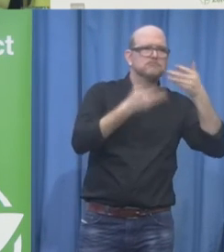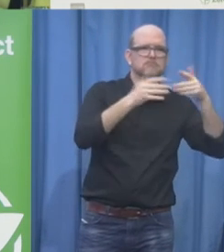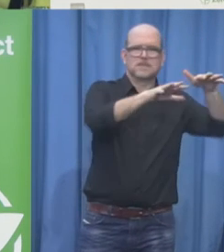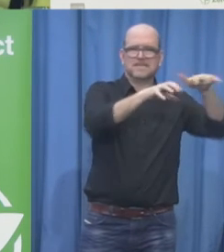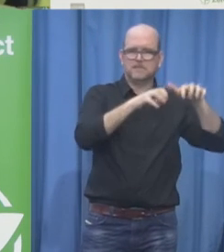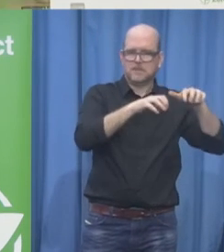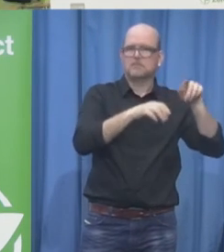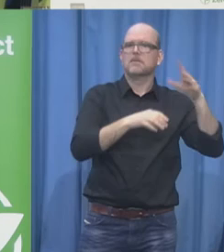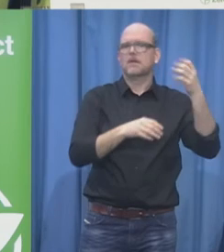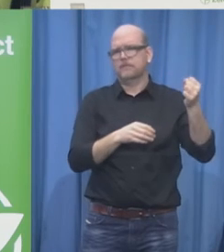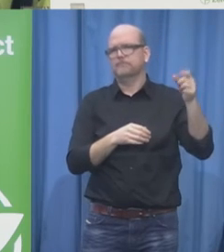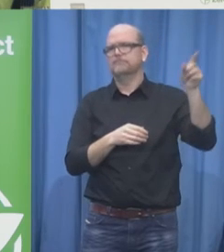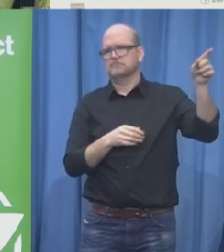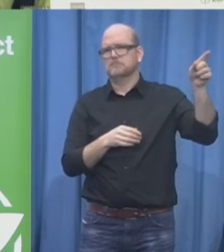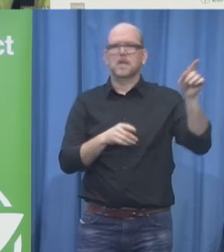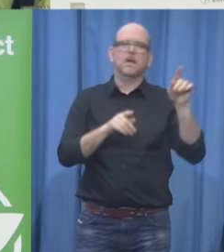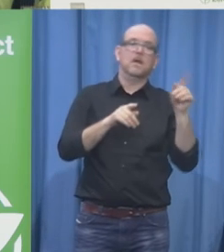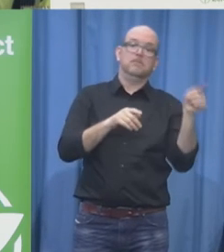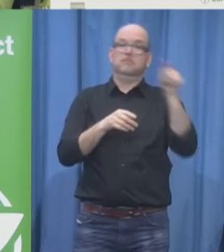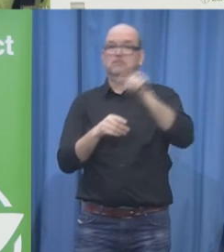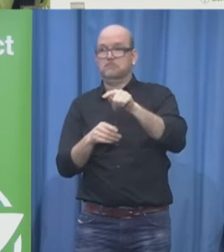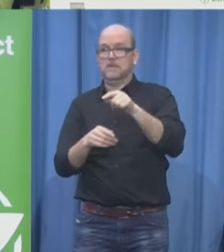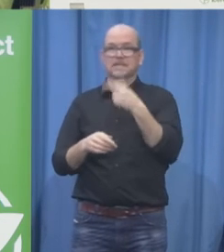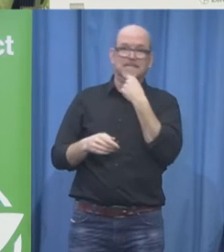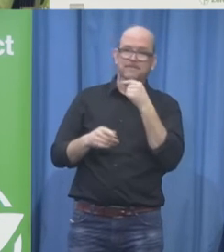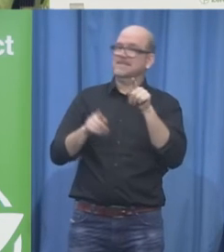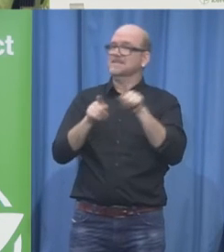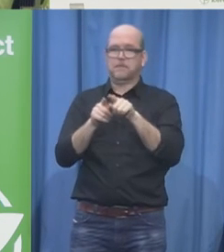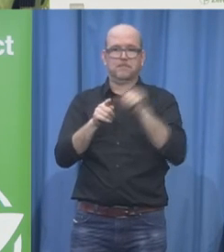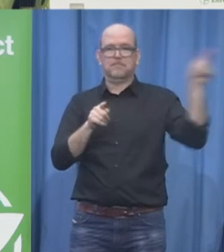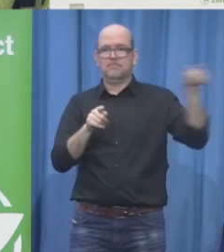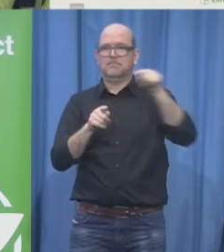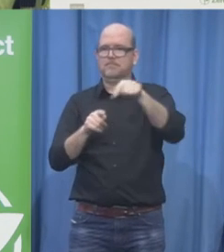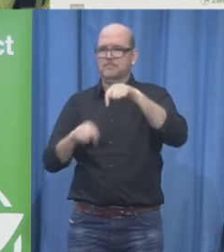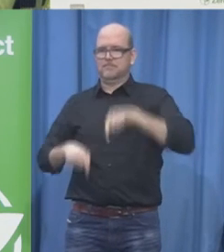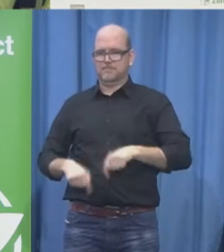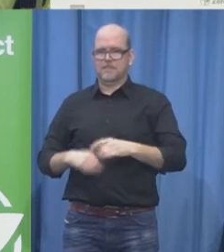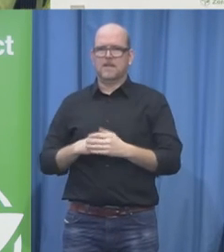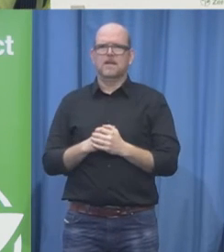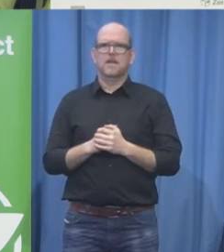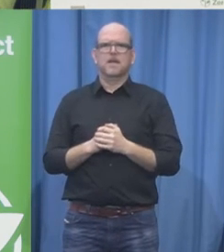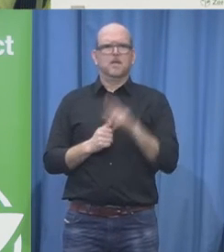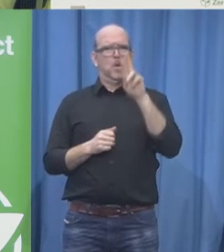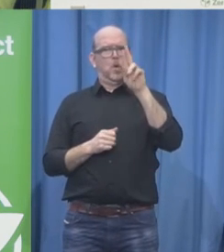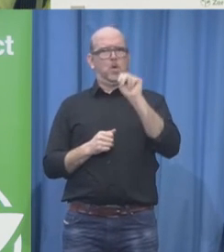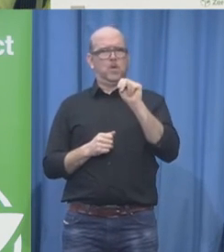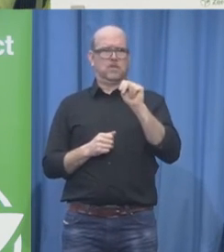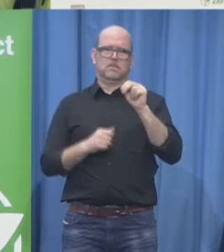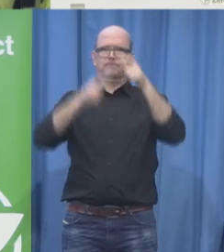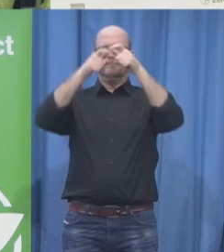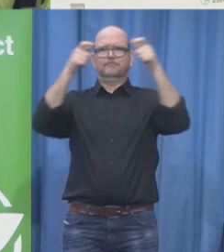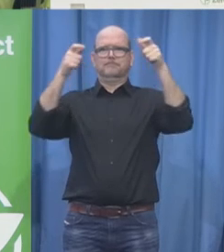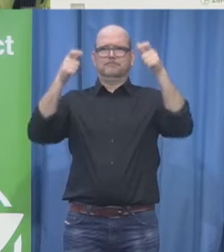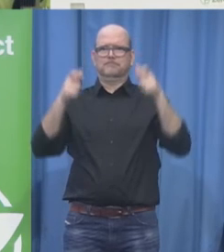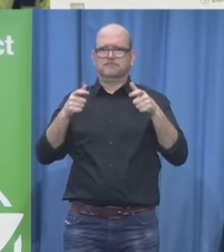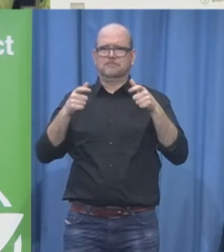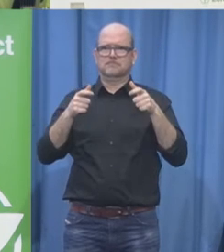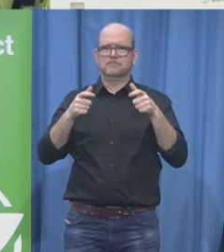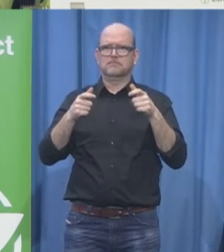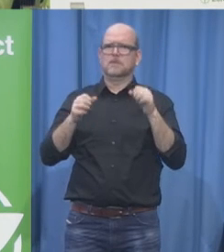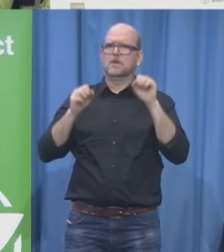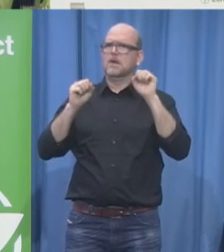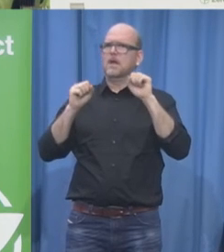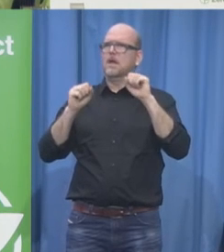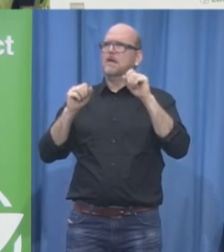but human rights cannot be achieved by the UN convention or governments alone it needs